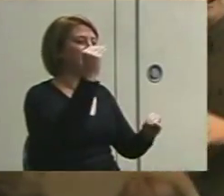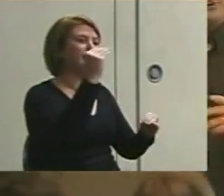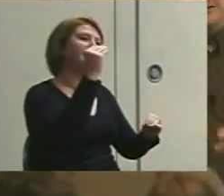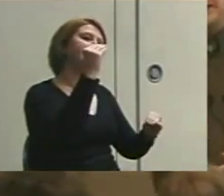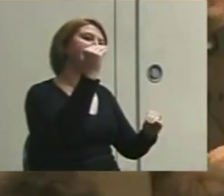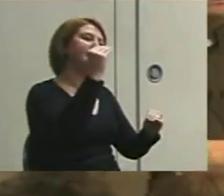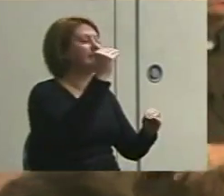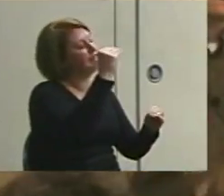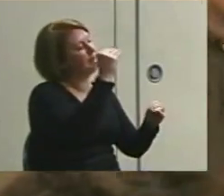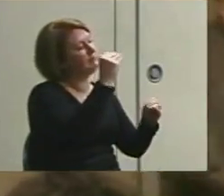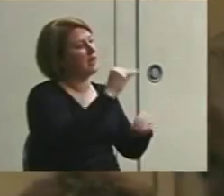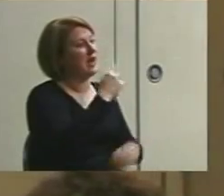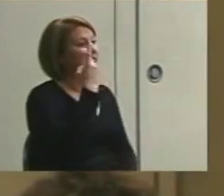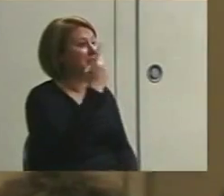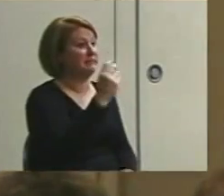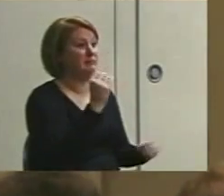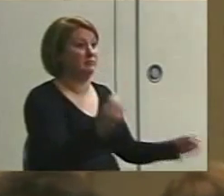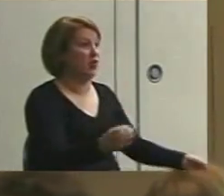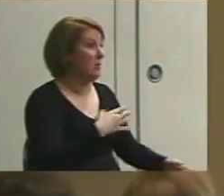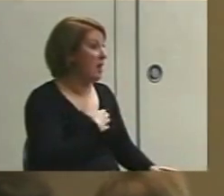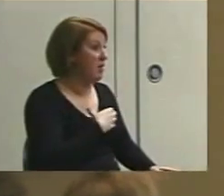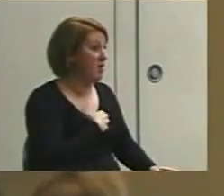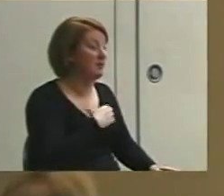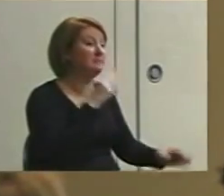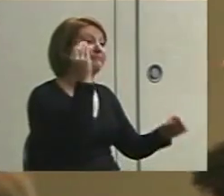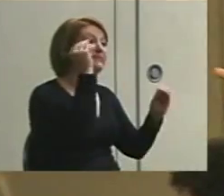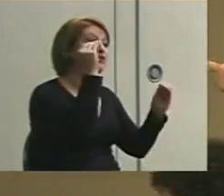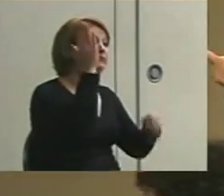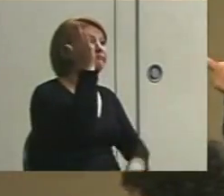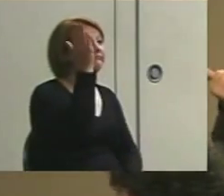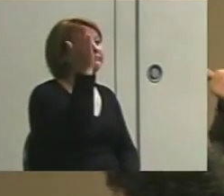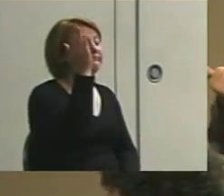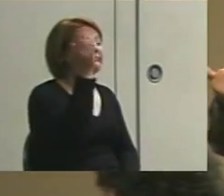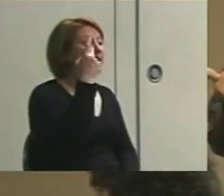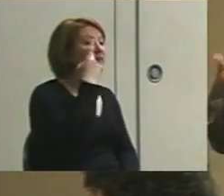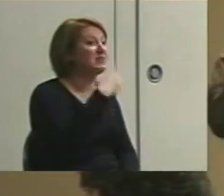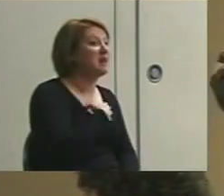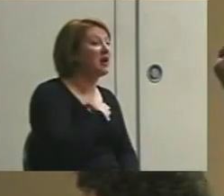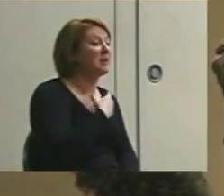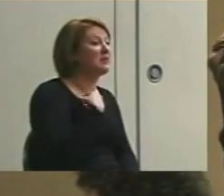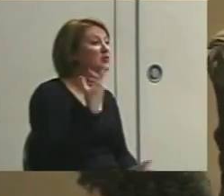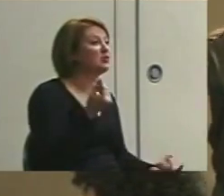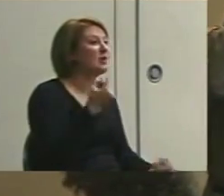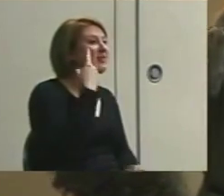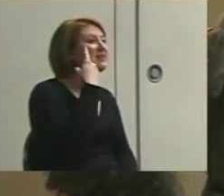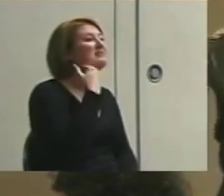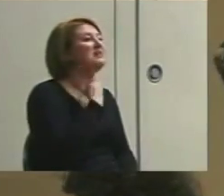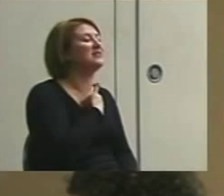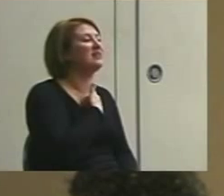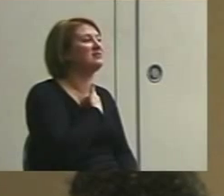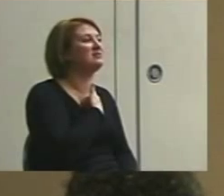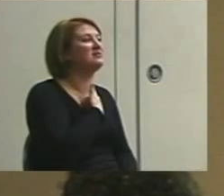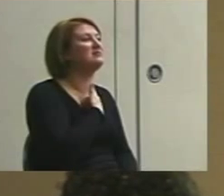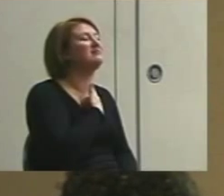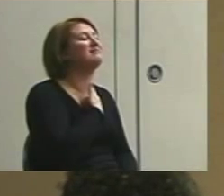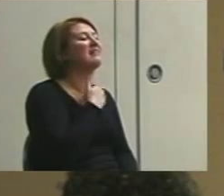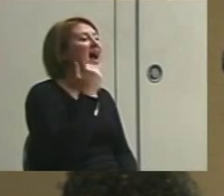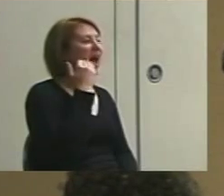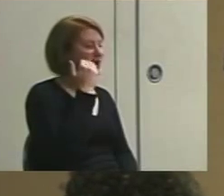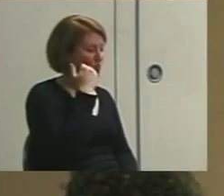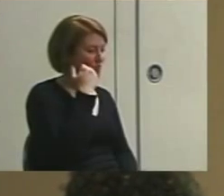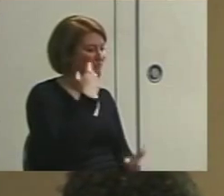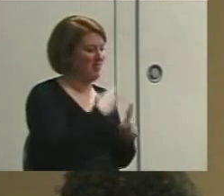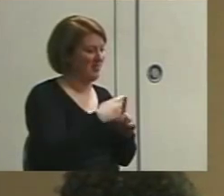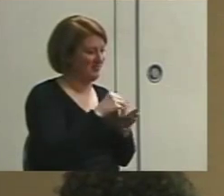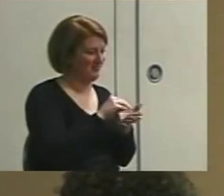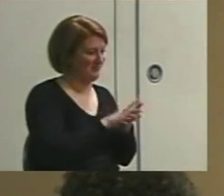and I don't see any pouting. And I'm teaching and I'm teaching and I see pouting and all I do when I see the pouting is I think to myself, I know what I'm going to be putting